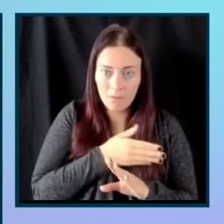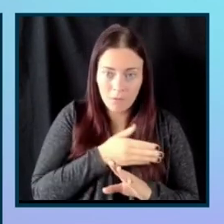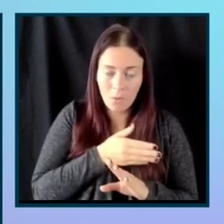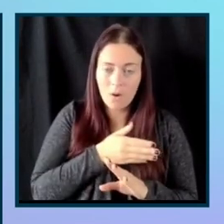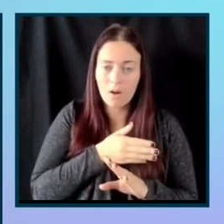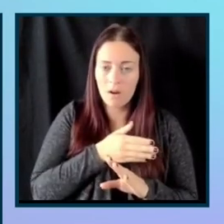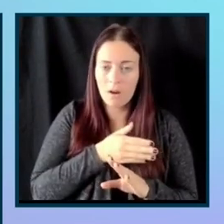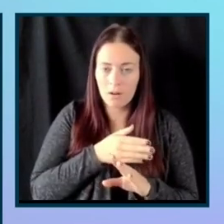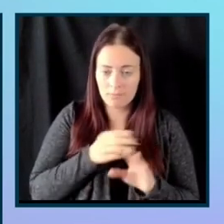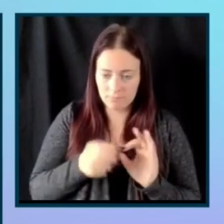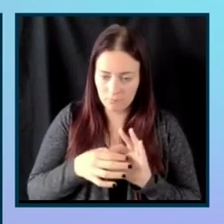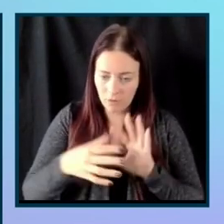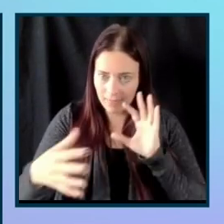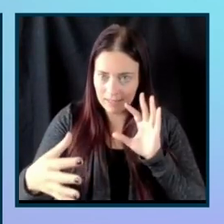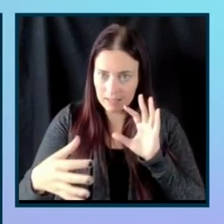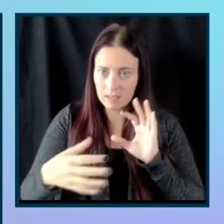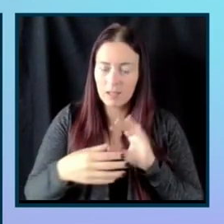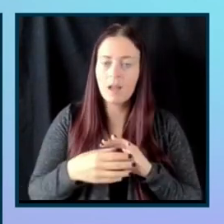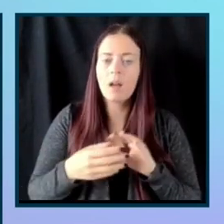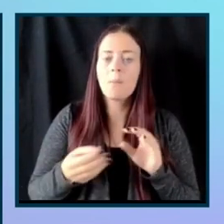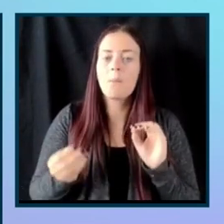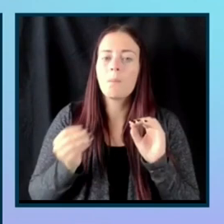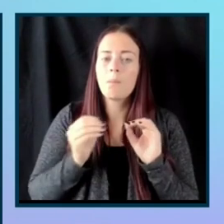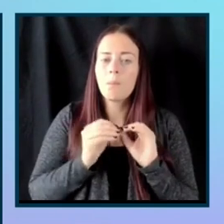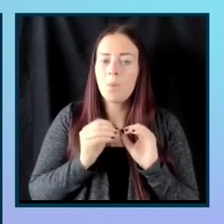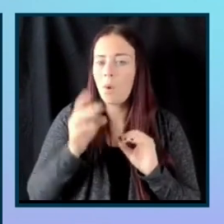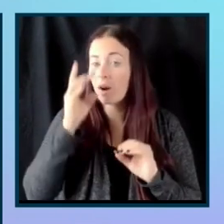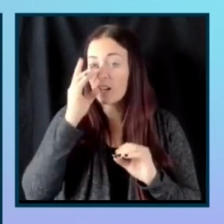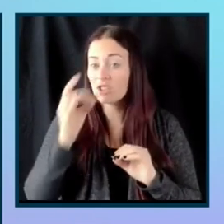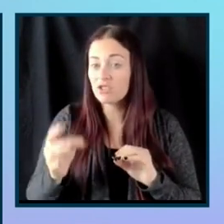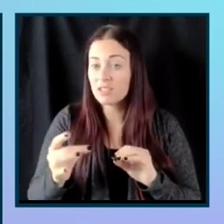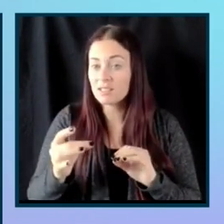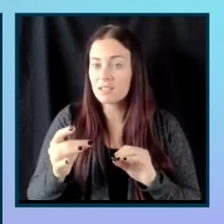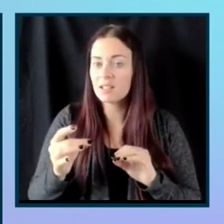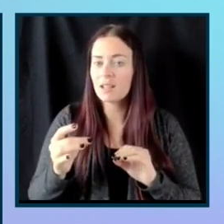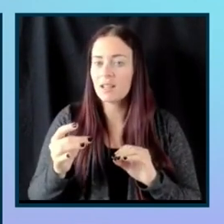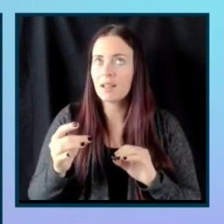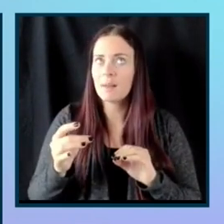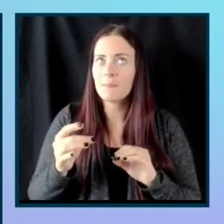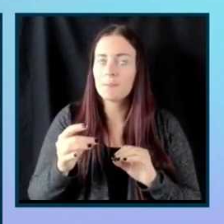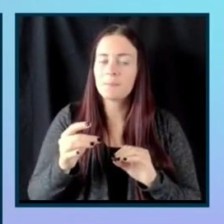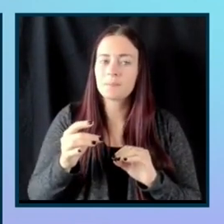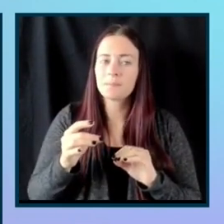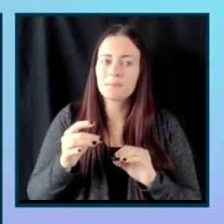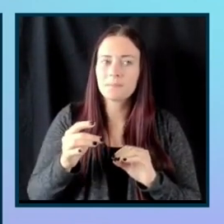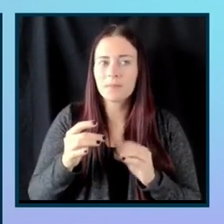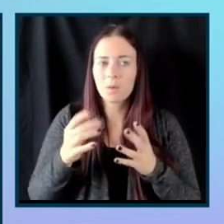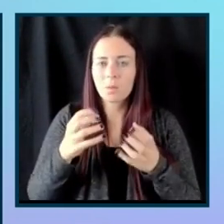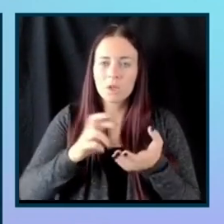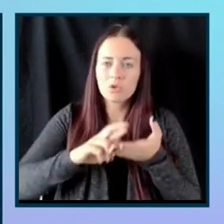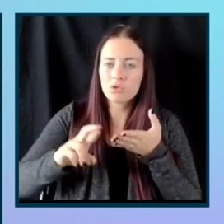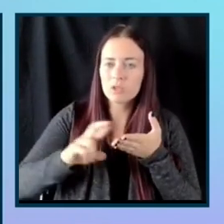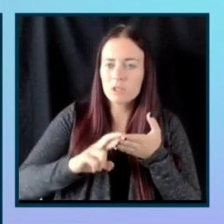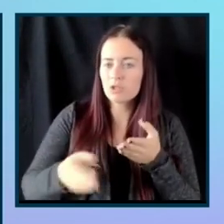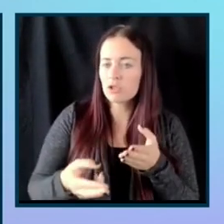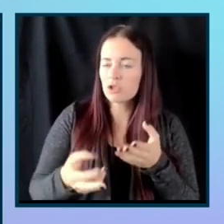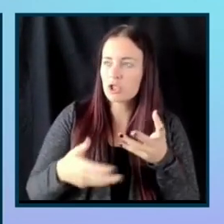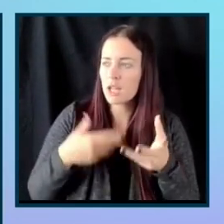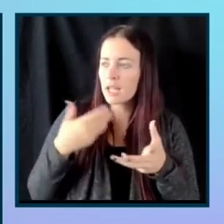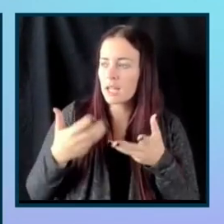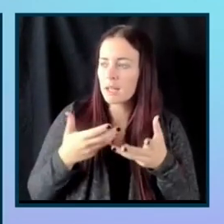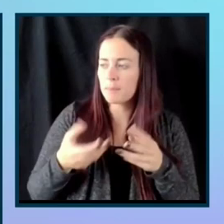There's more interest in generative research. So research into kind of like what more like